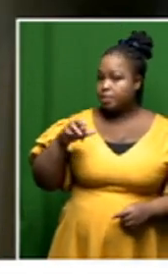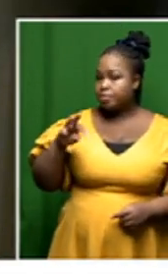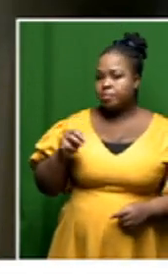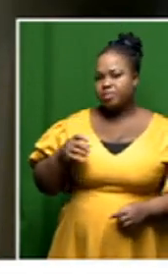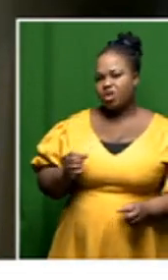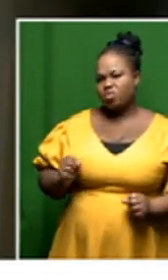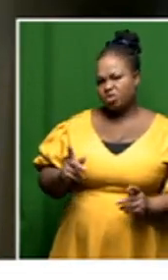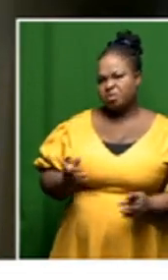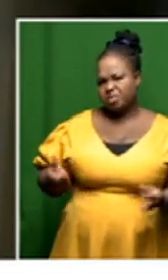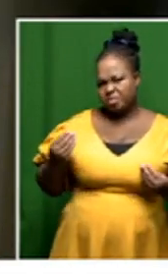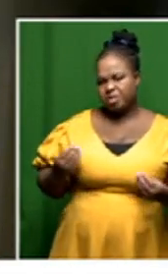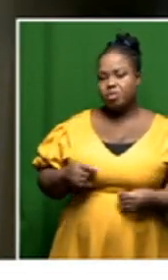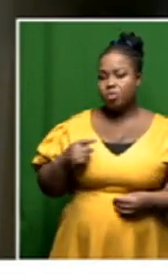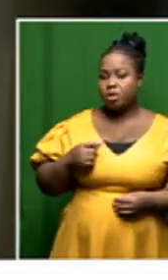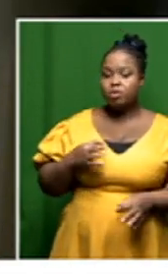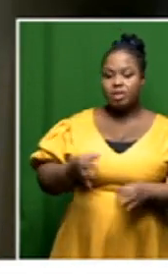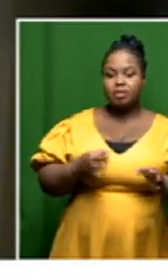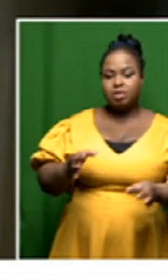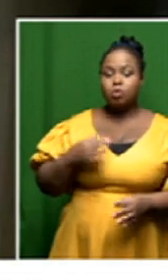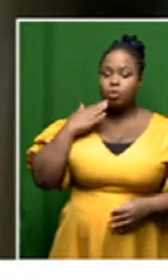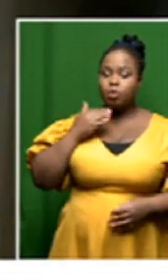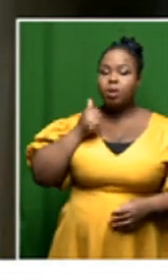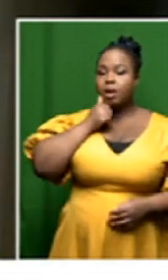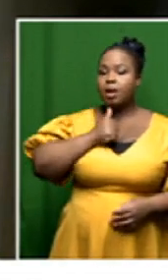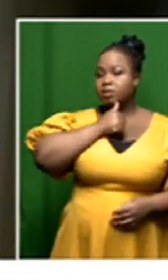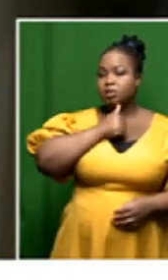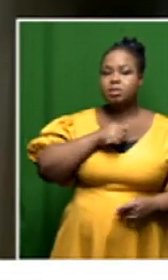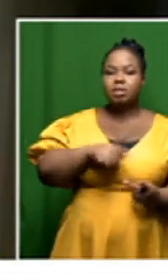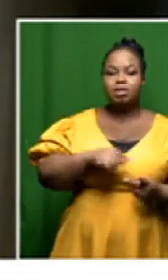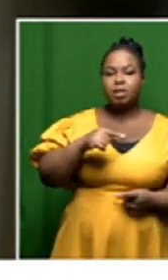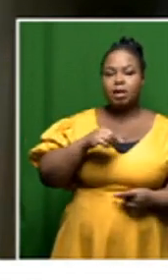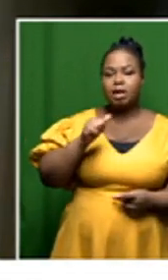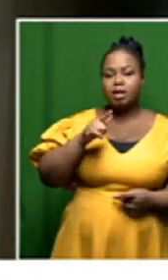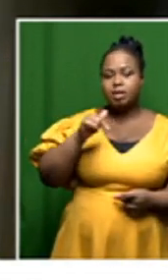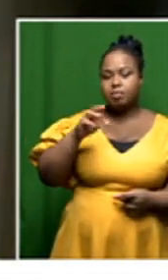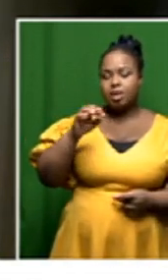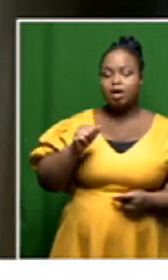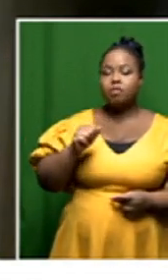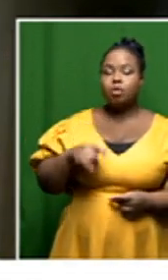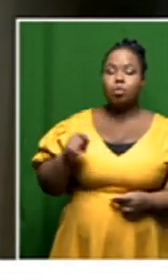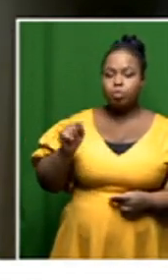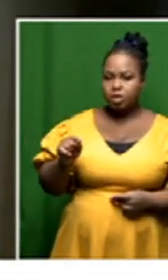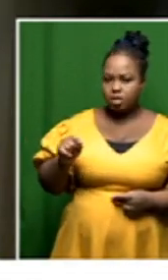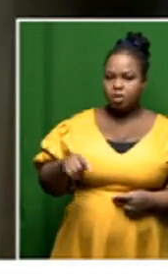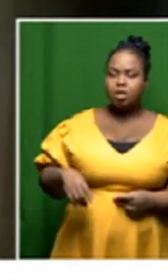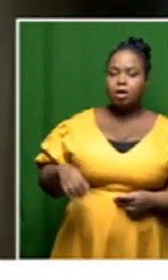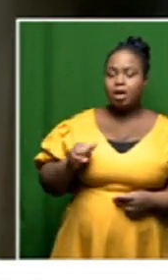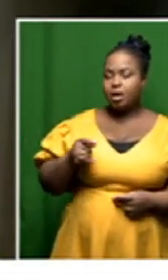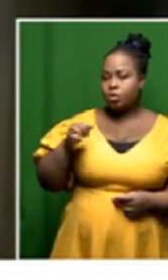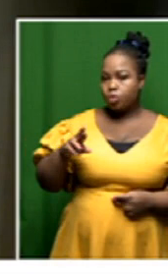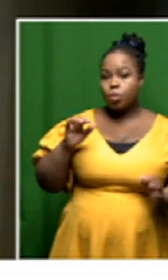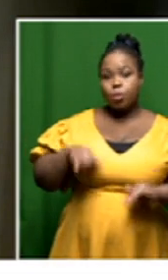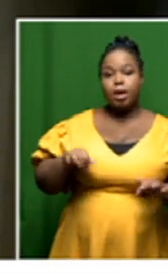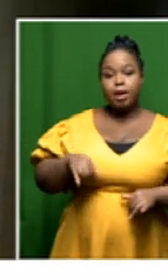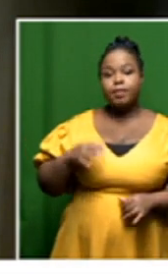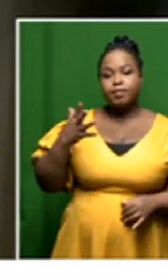you that auntie halima which was the wife of uh the imam haru she waited 50 years